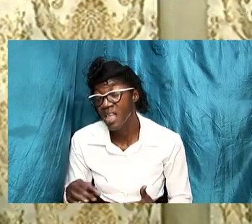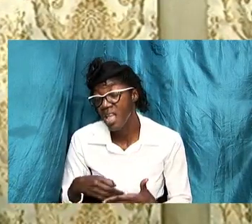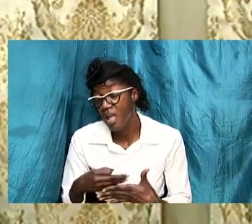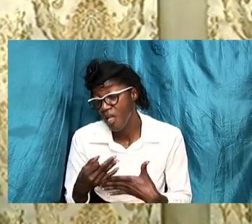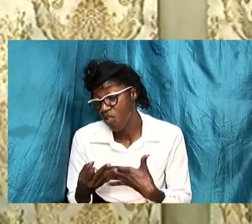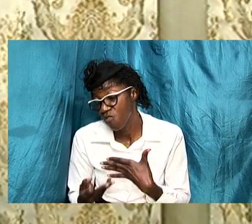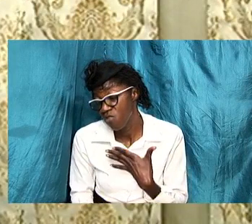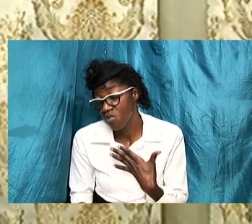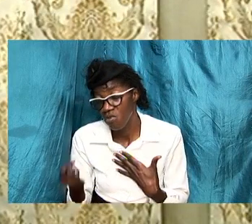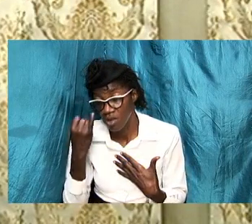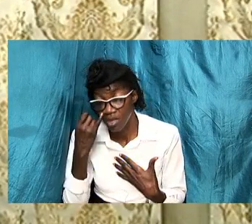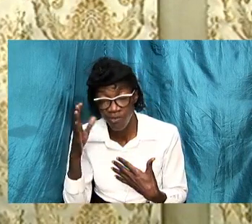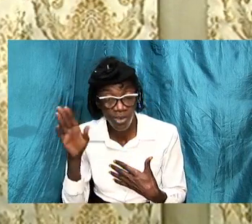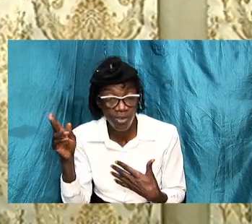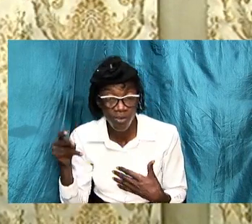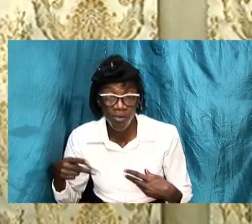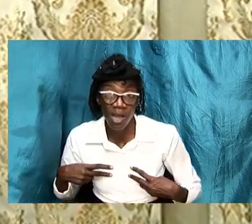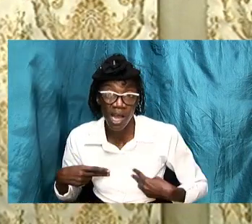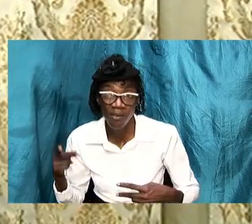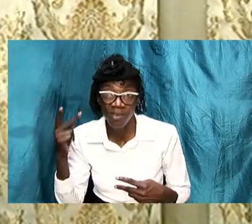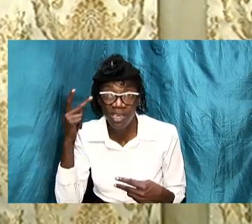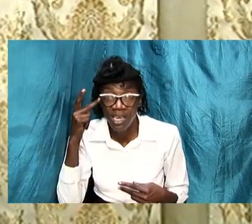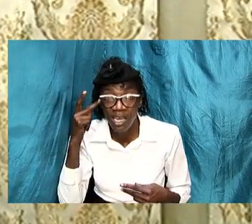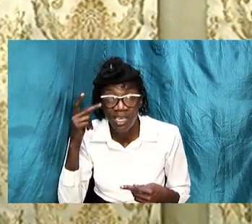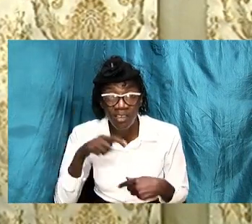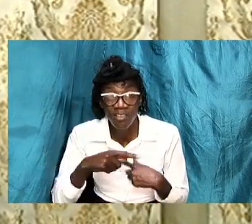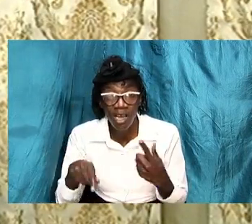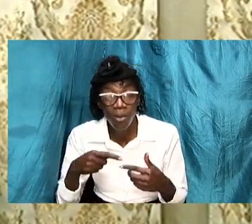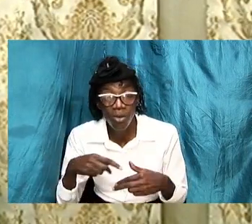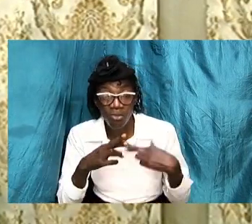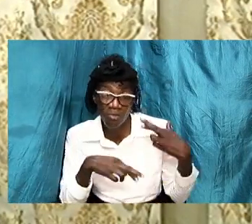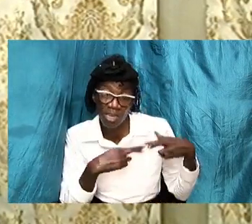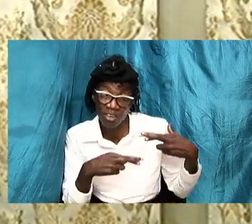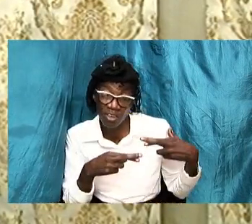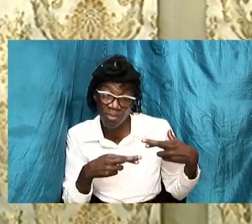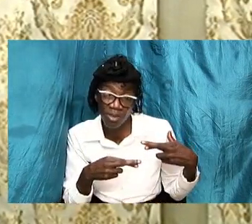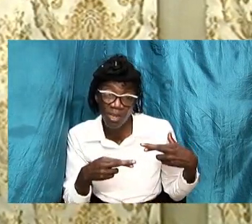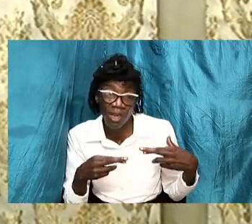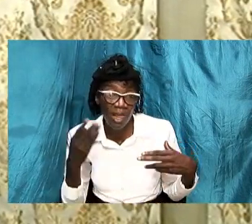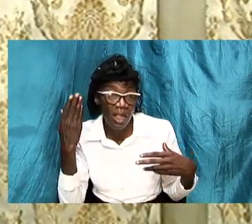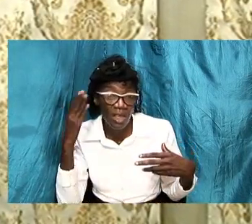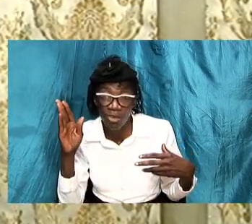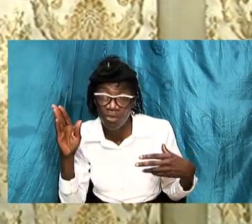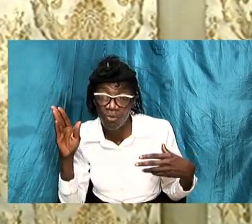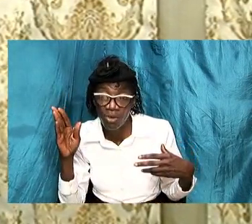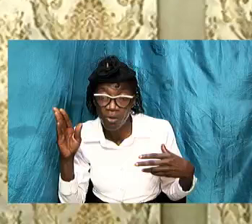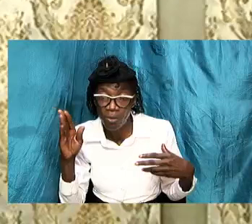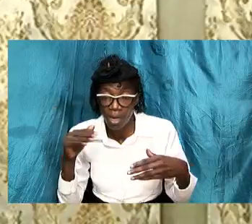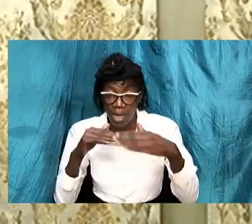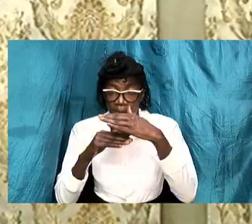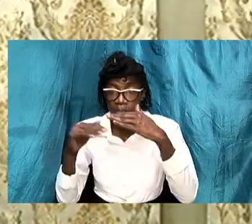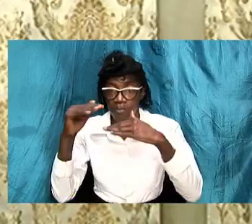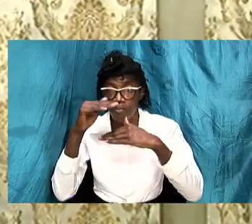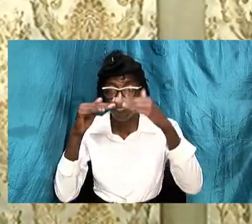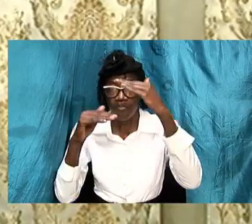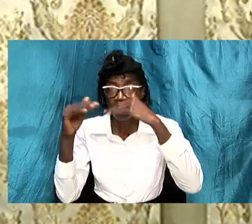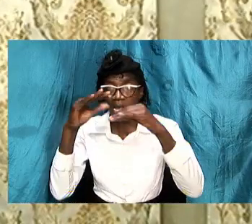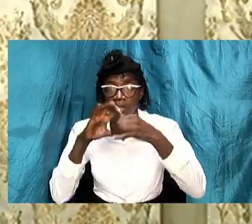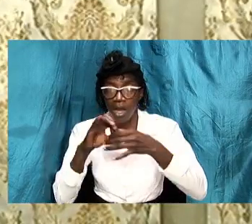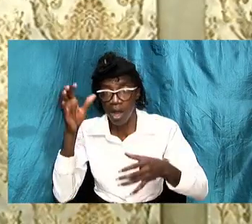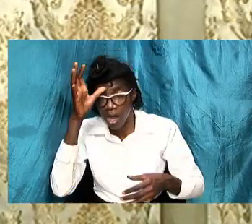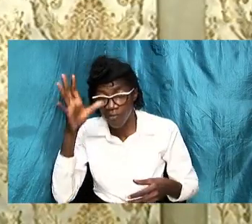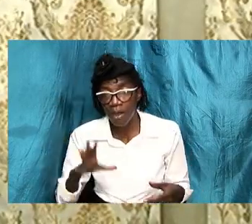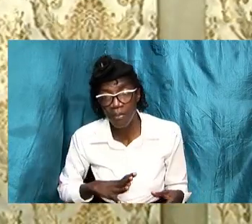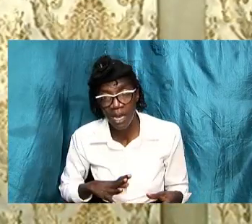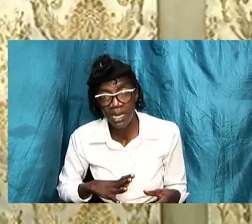if we don't have knowledge about relationships if we don't know the construct of a man if we don't